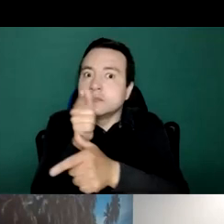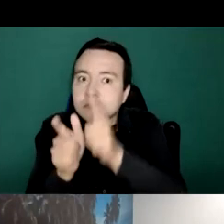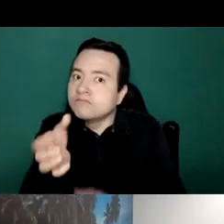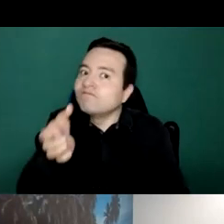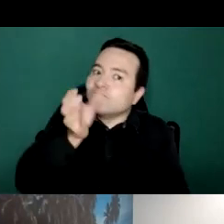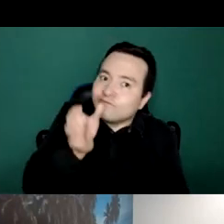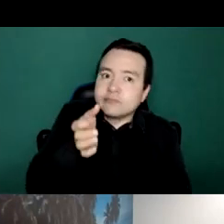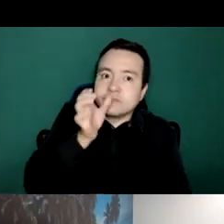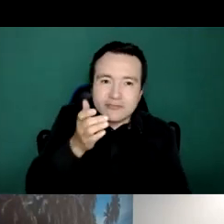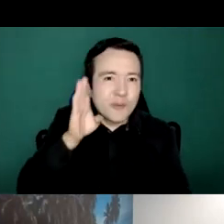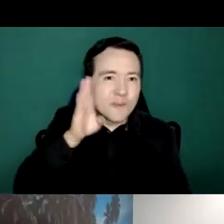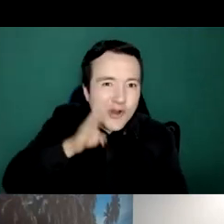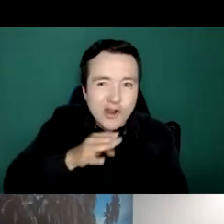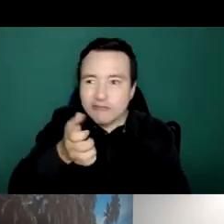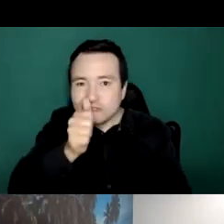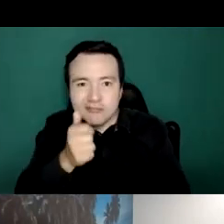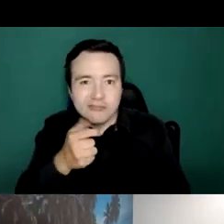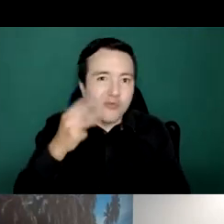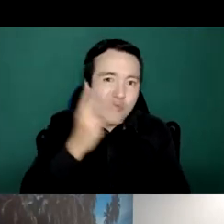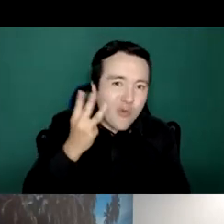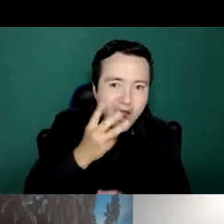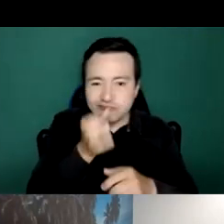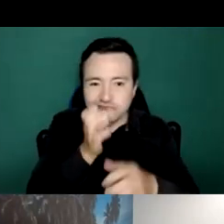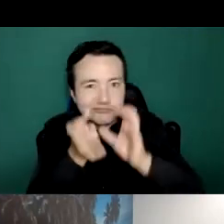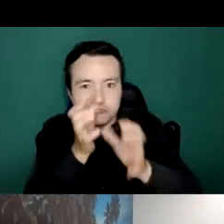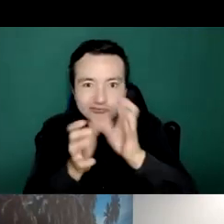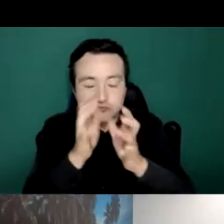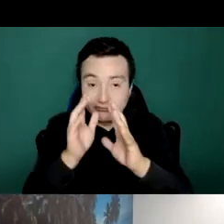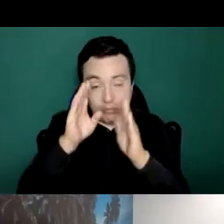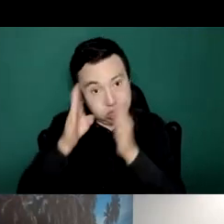the care given under this category since the pandemic